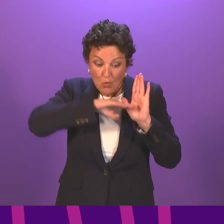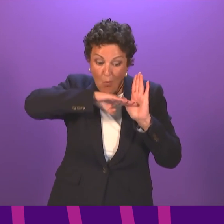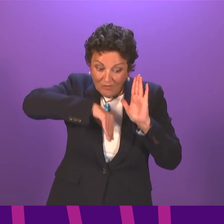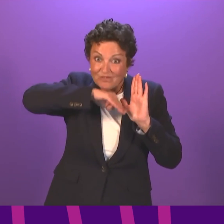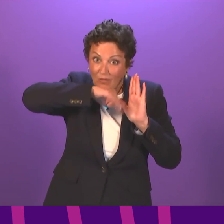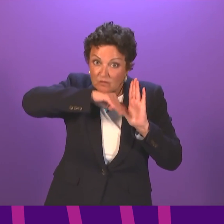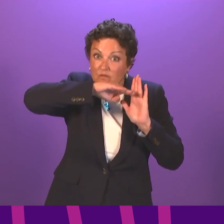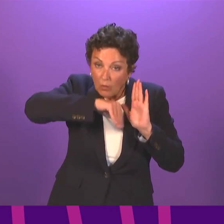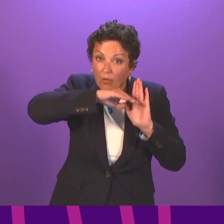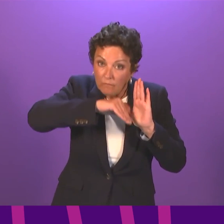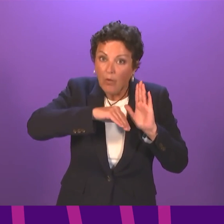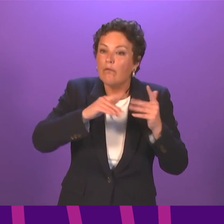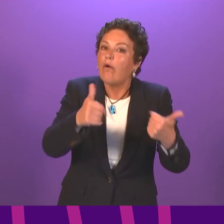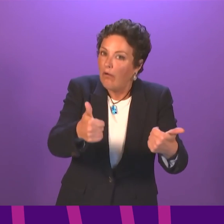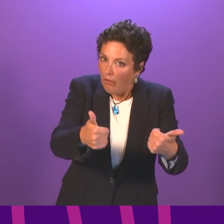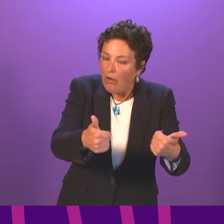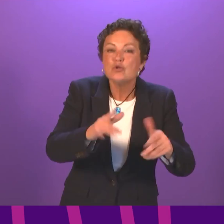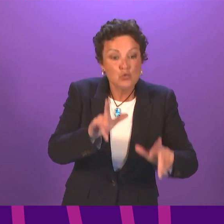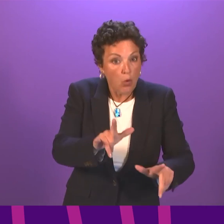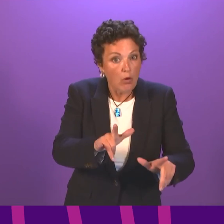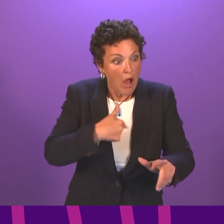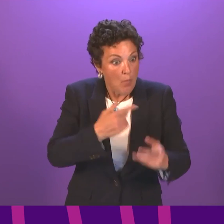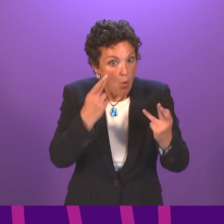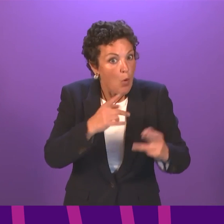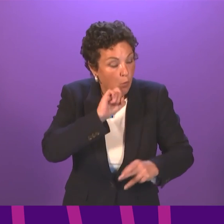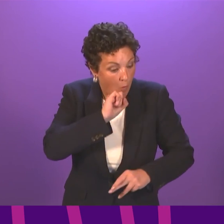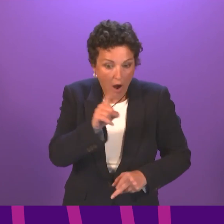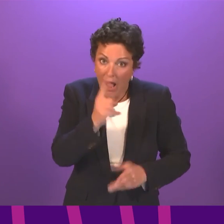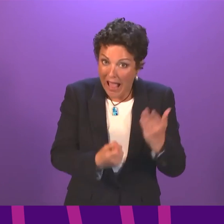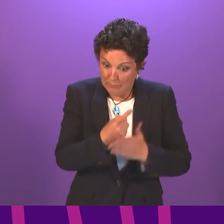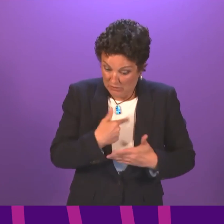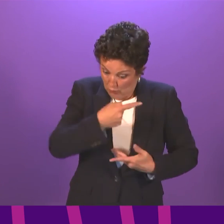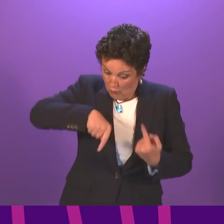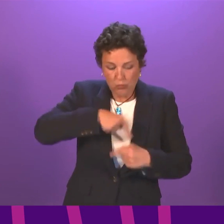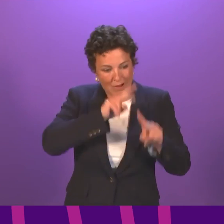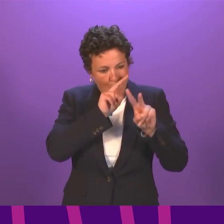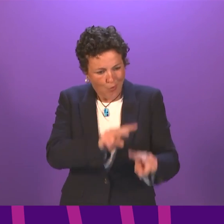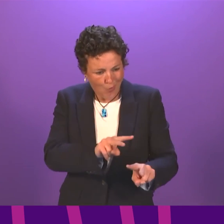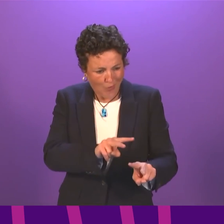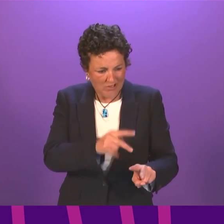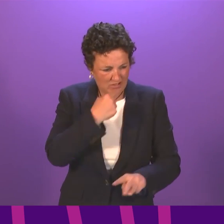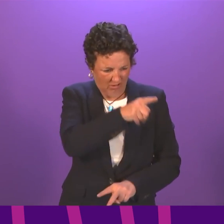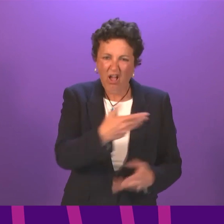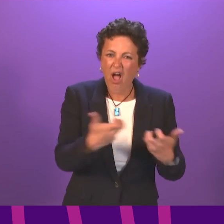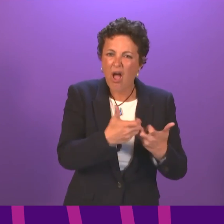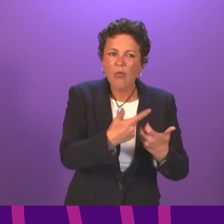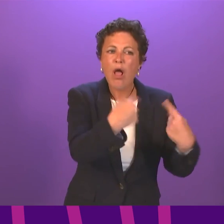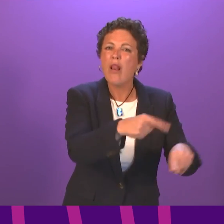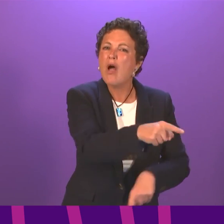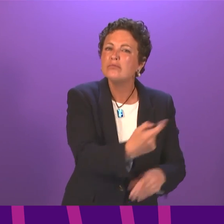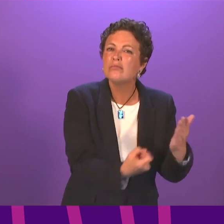by bit people will look at different circumstances, different events and say why is something allowed here and not allowed there.